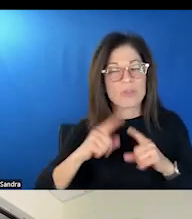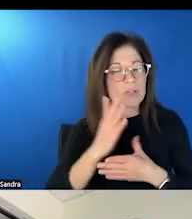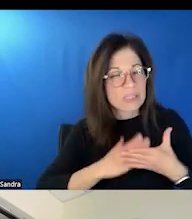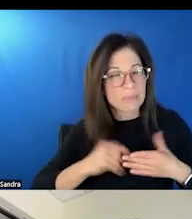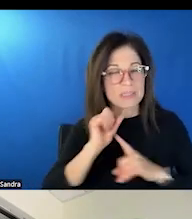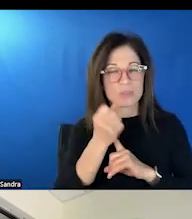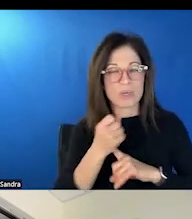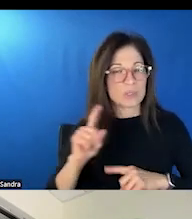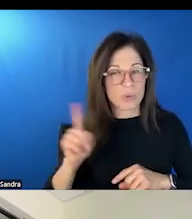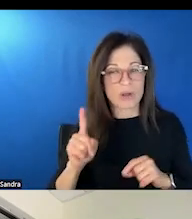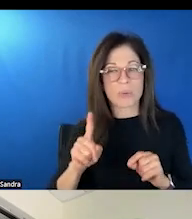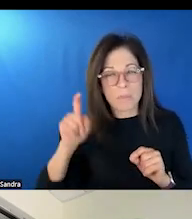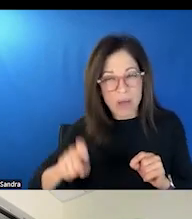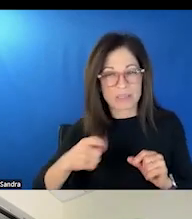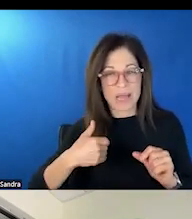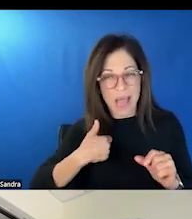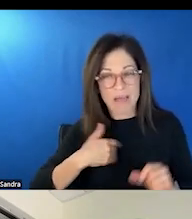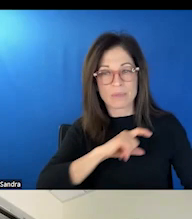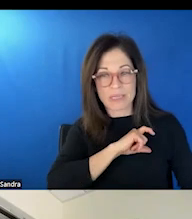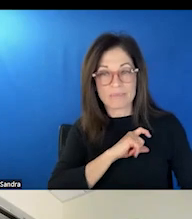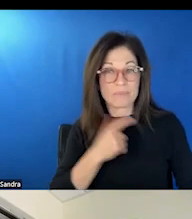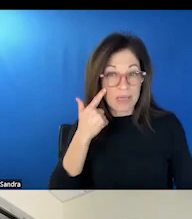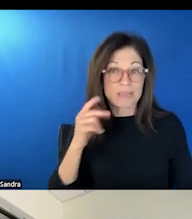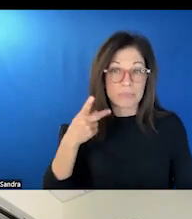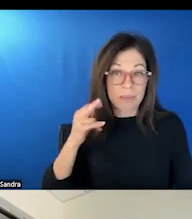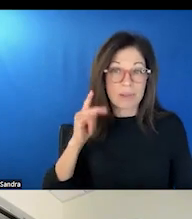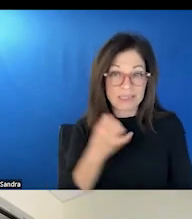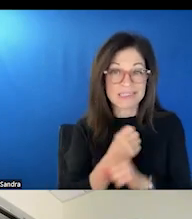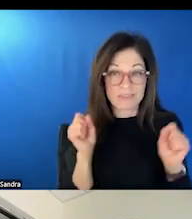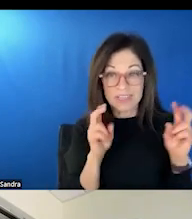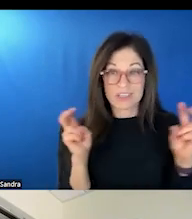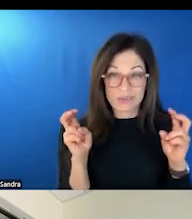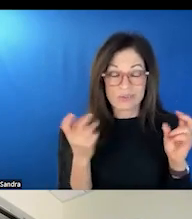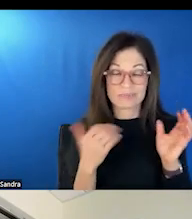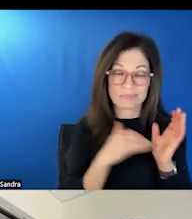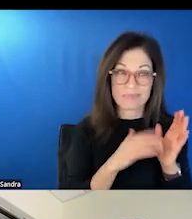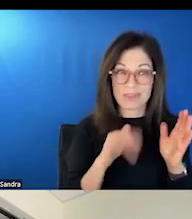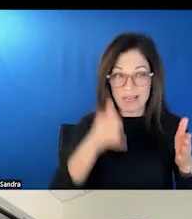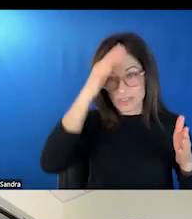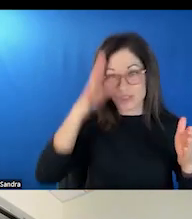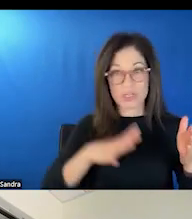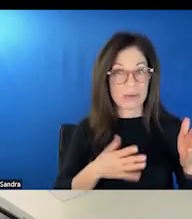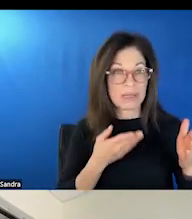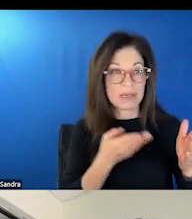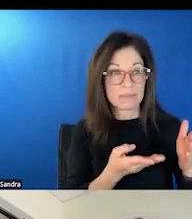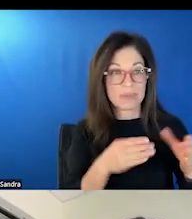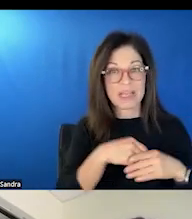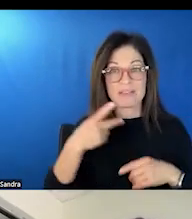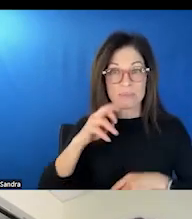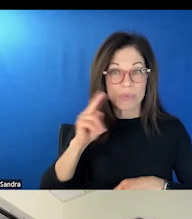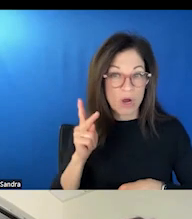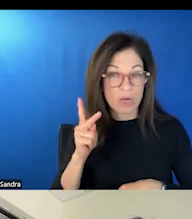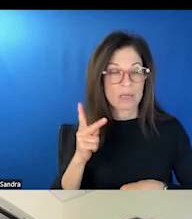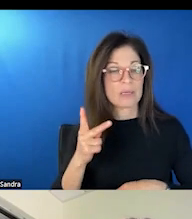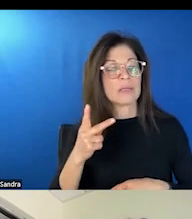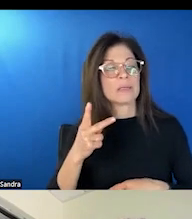not have police because of public safety issues. And even again, that gentleman in the park may have, is